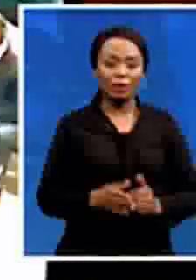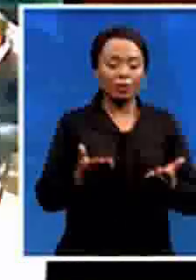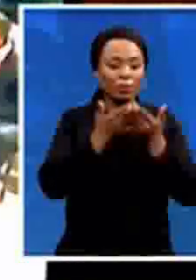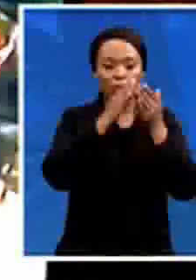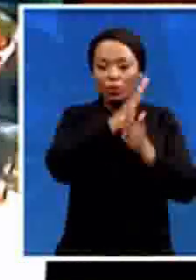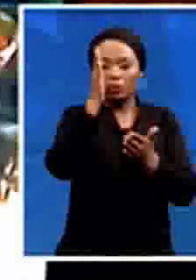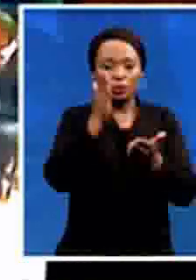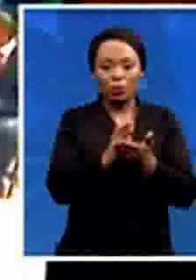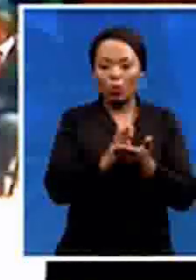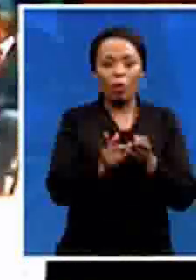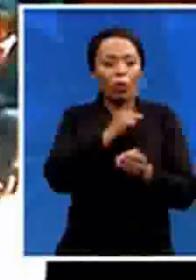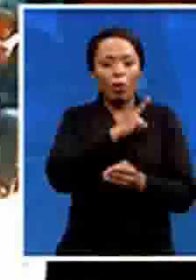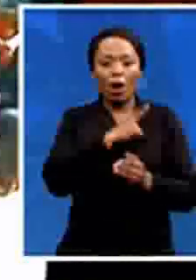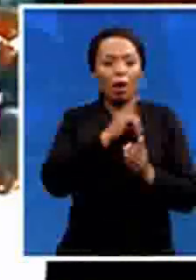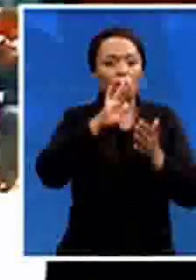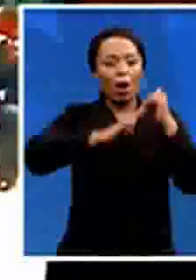Nobobori, SBC News, Mashamba.